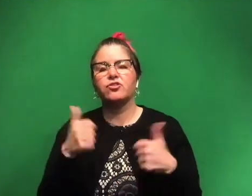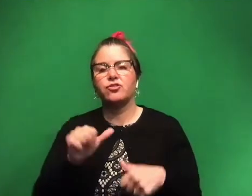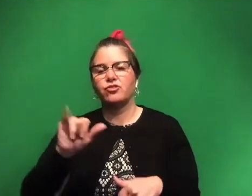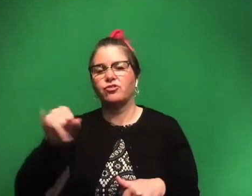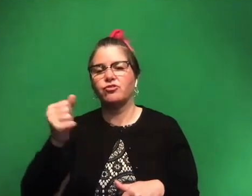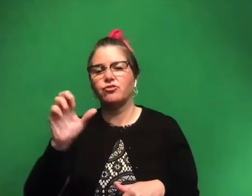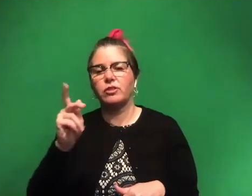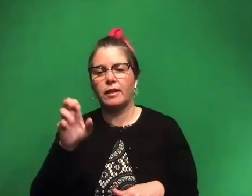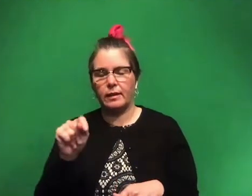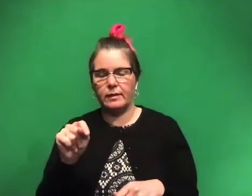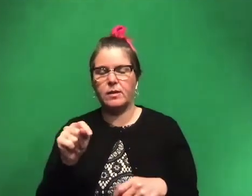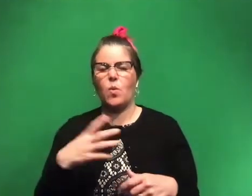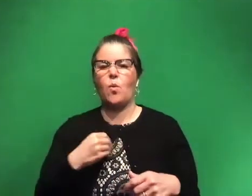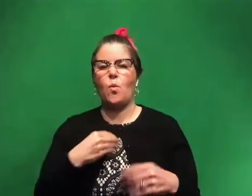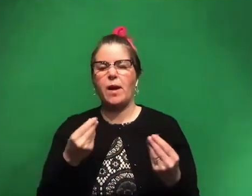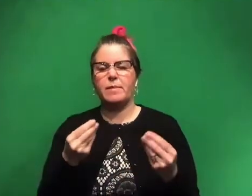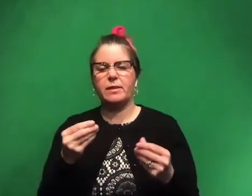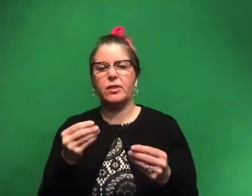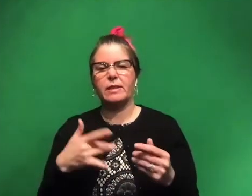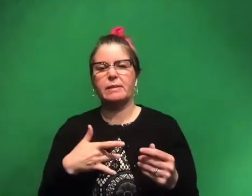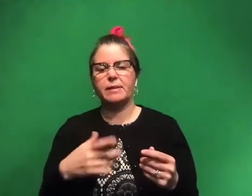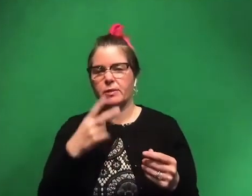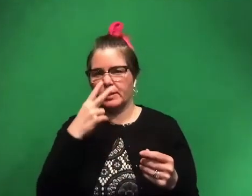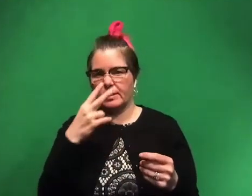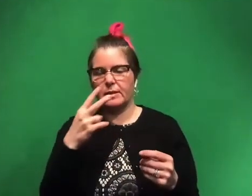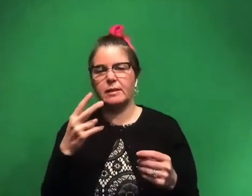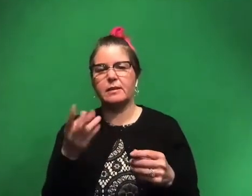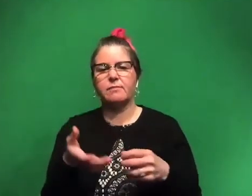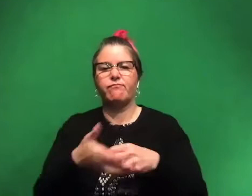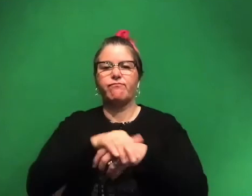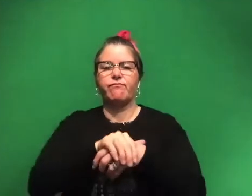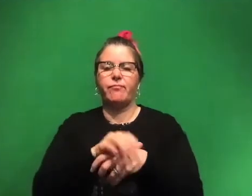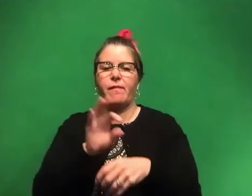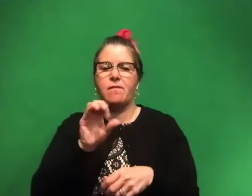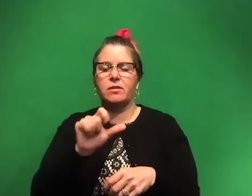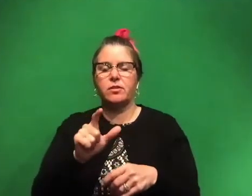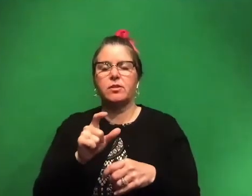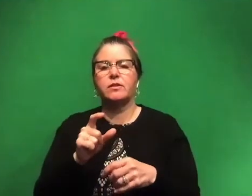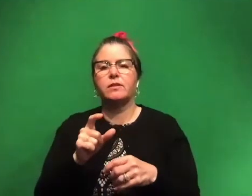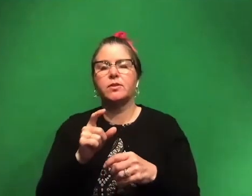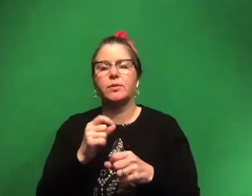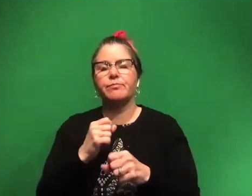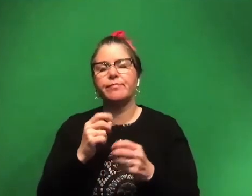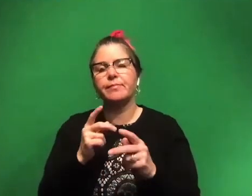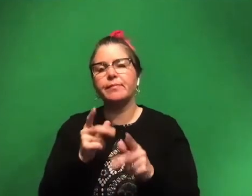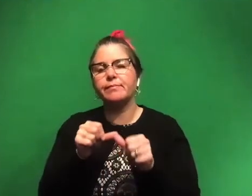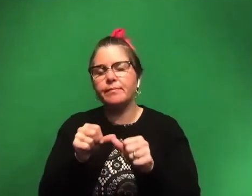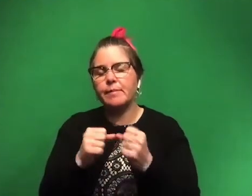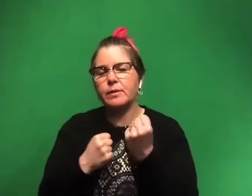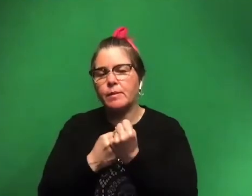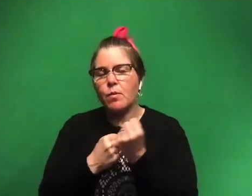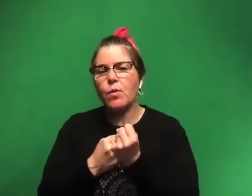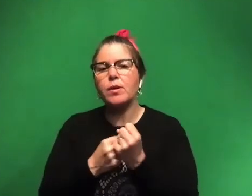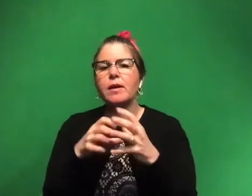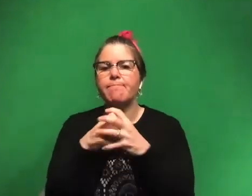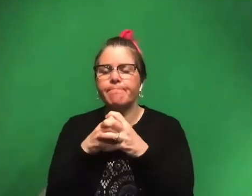is the white material that you'll usually, usually we'll see encased around the fossil to keep it supported and, um, keep it kind of